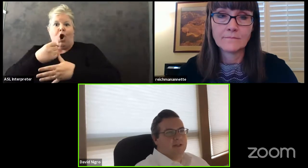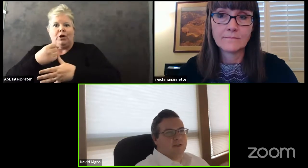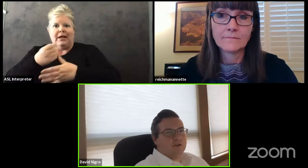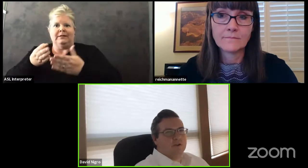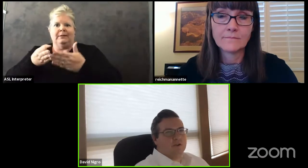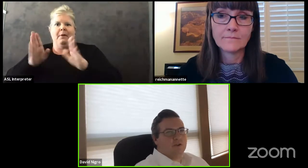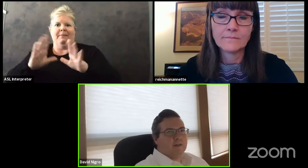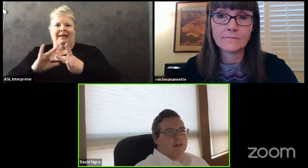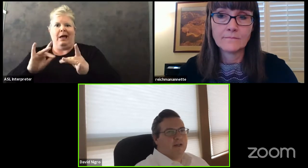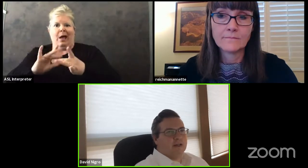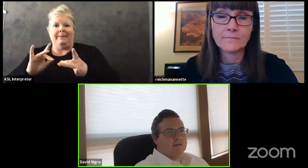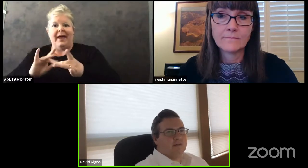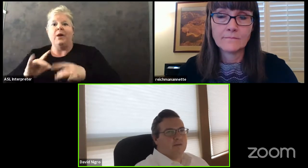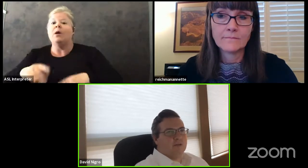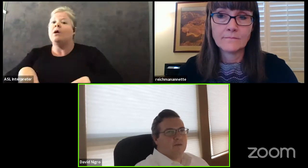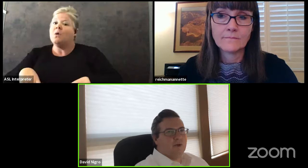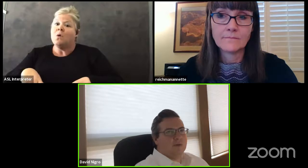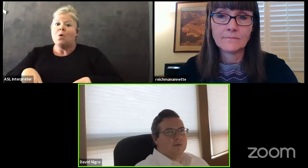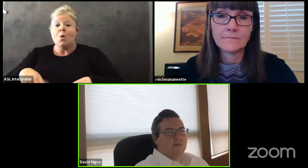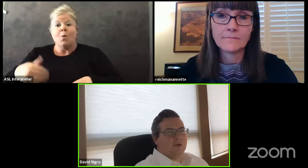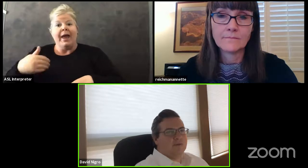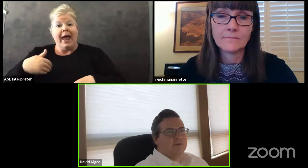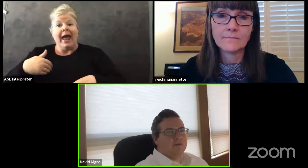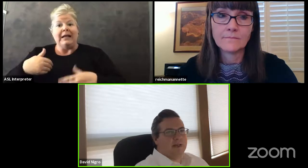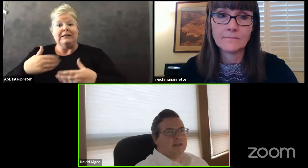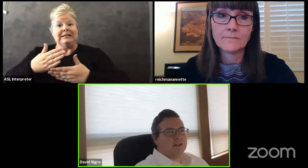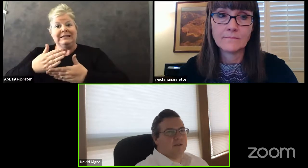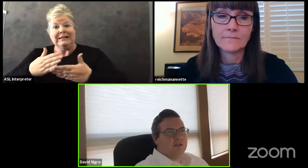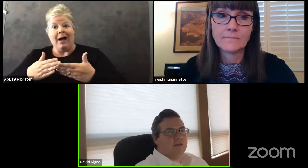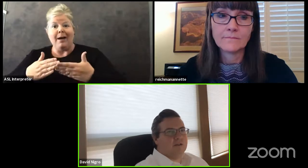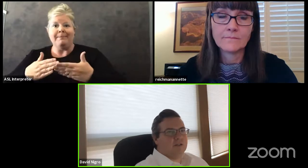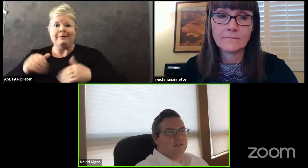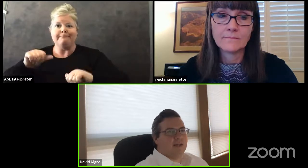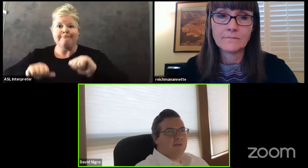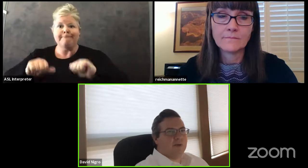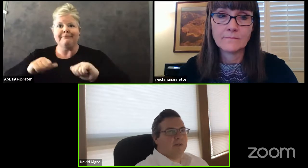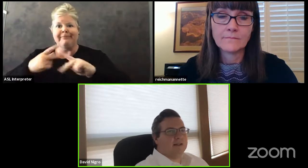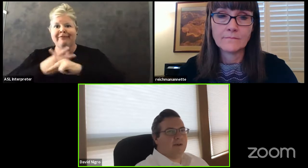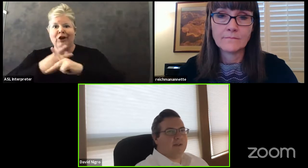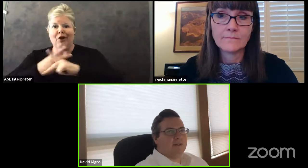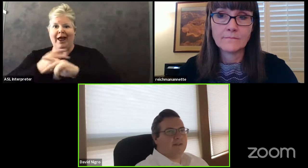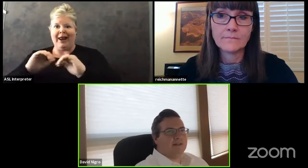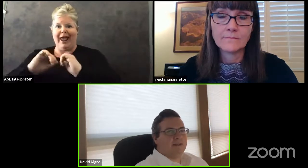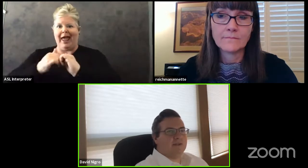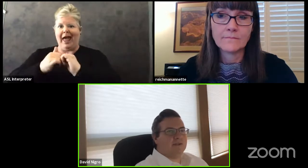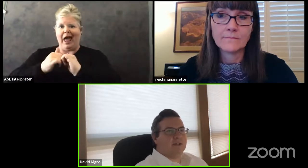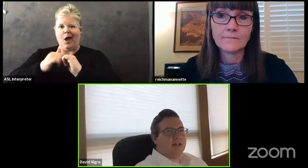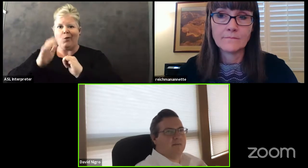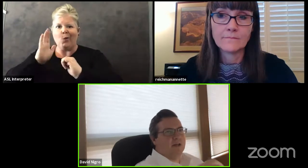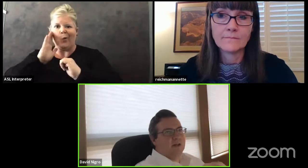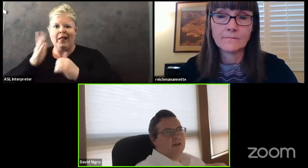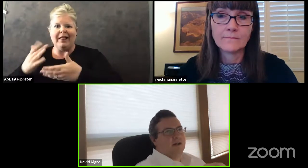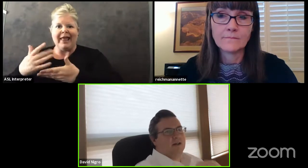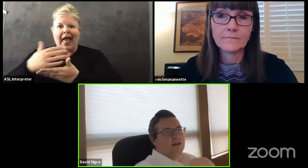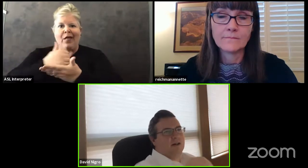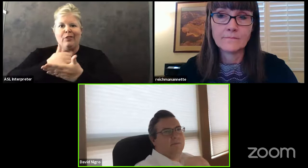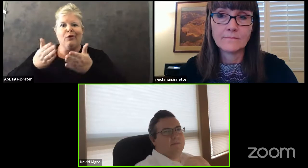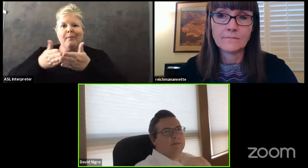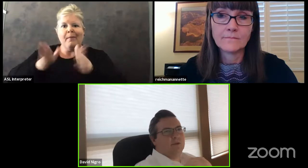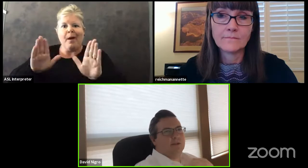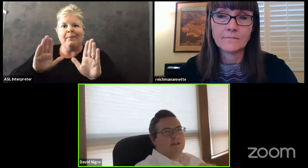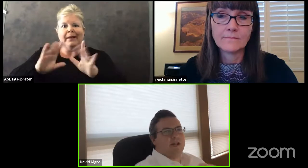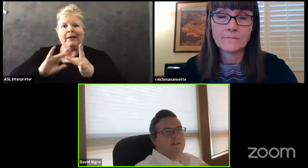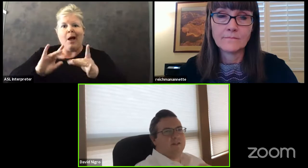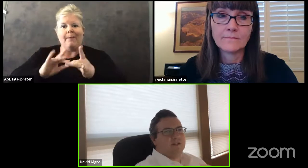issues determining uh what type of mechanism we'd use to get public comment in this type of setup um